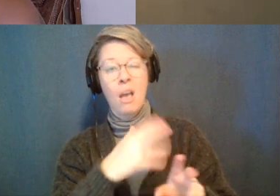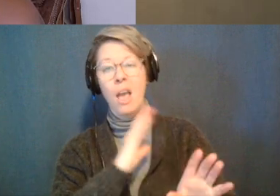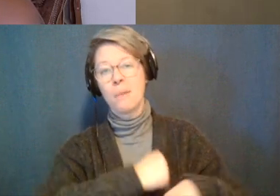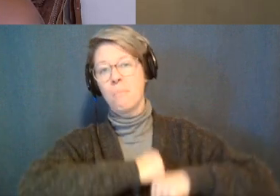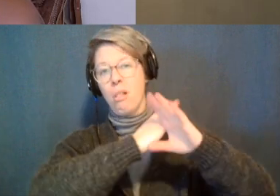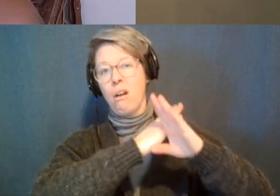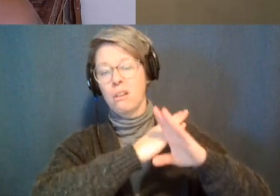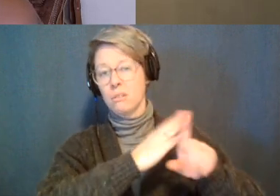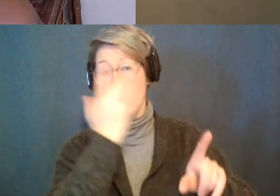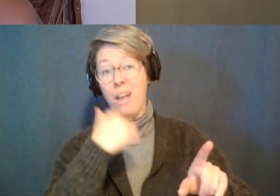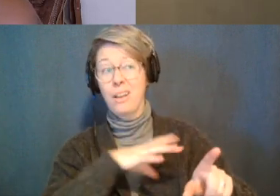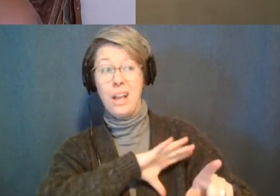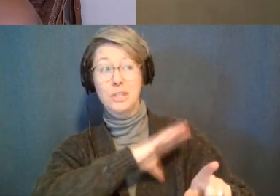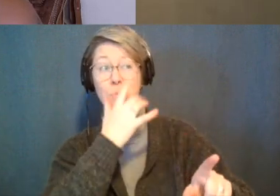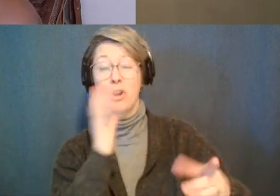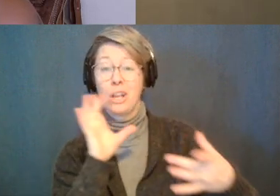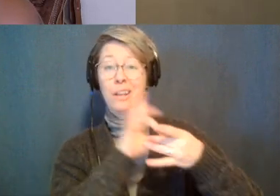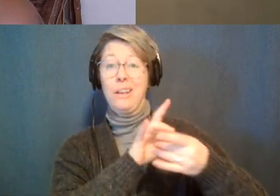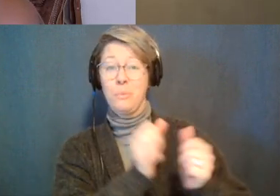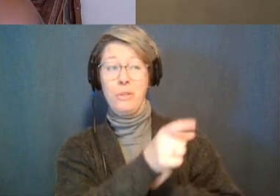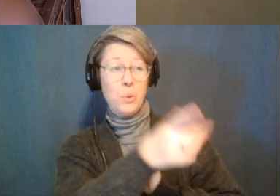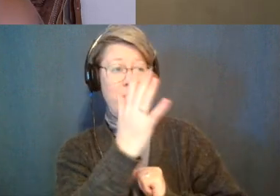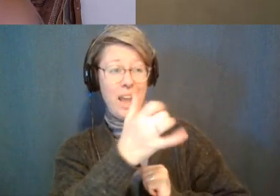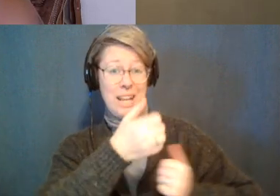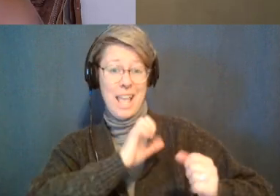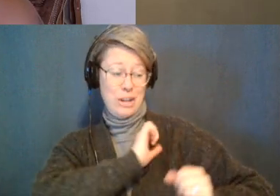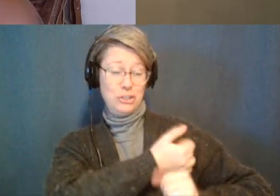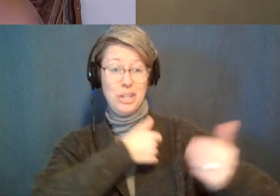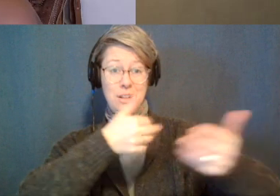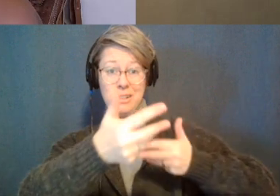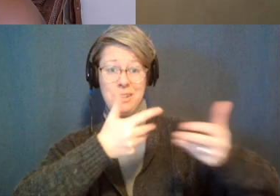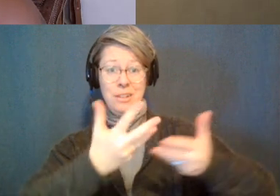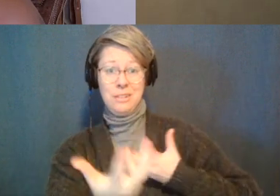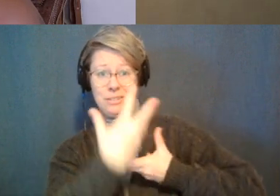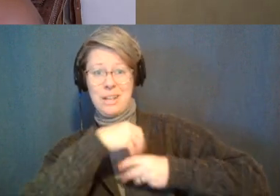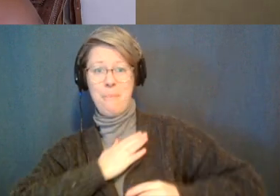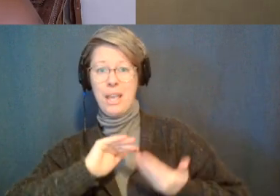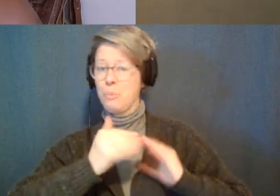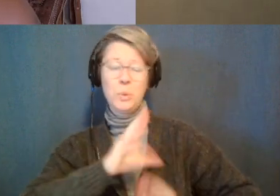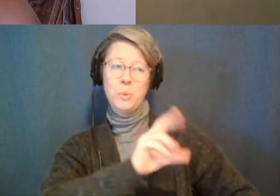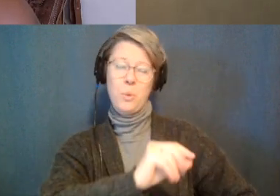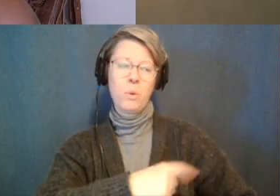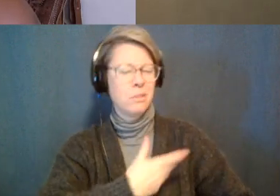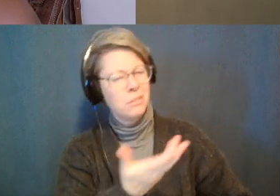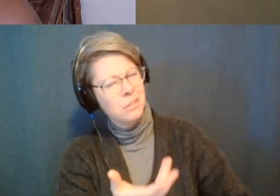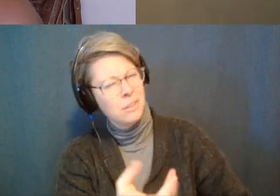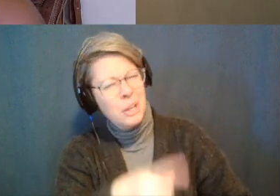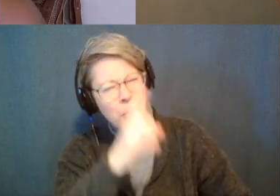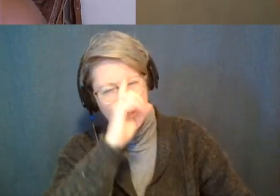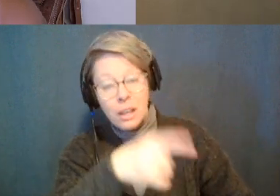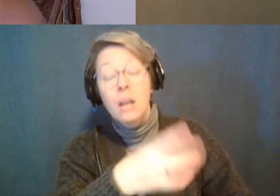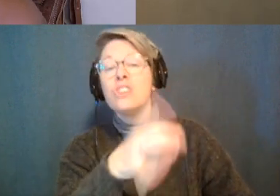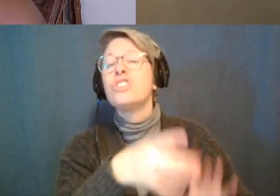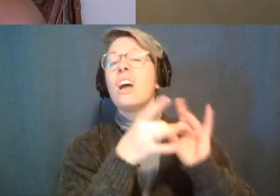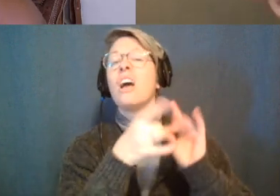with people like you because this is not the kind of energy that i'm cultivating within my community and how dare you think that because because she made